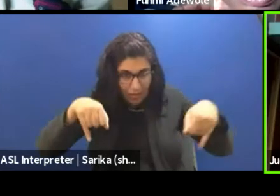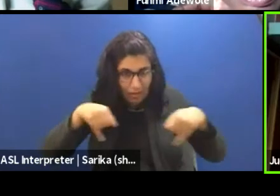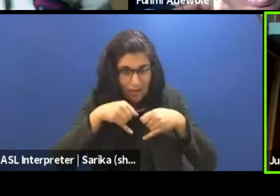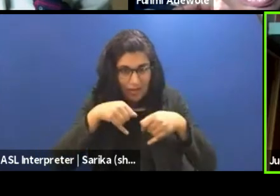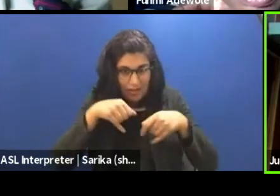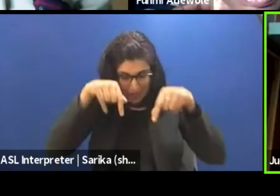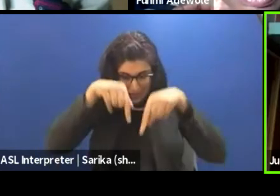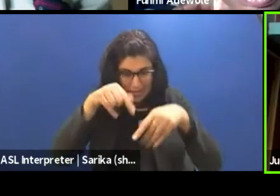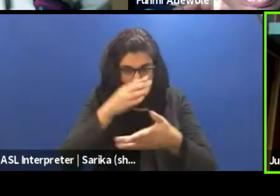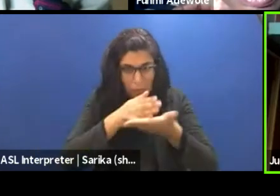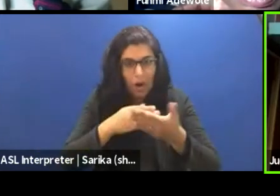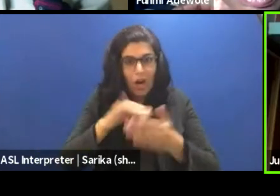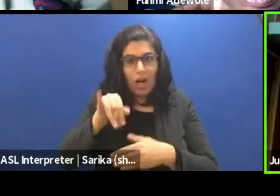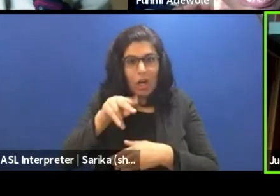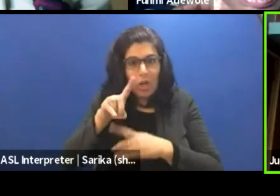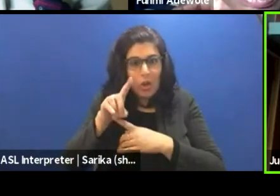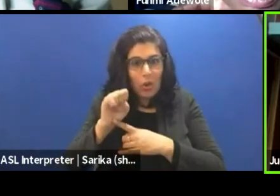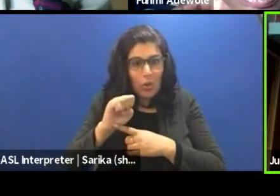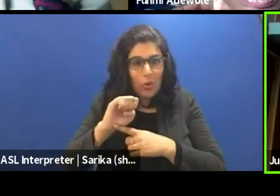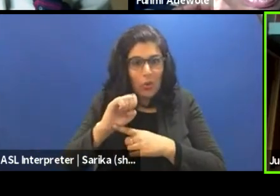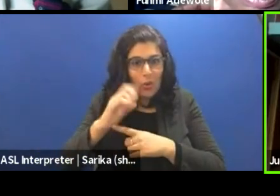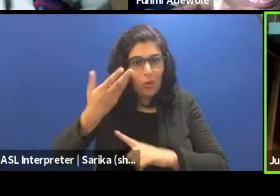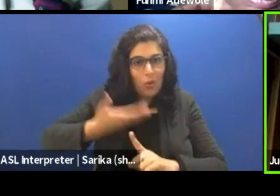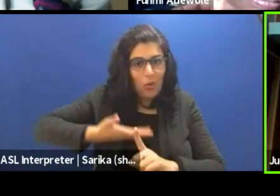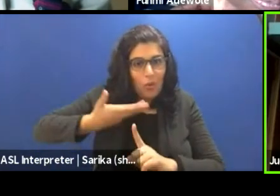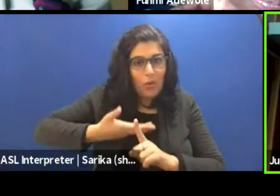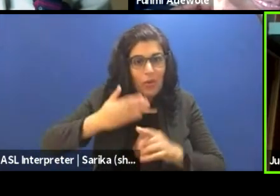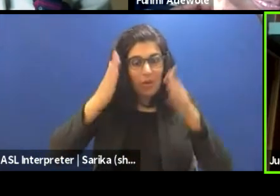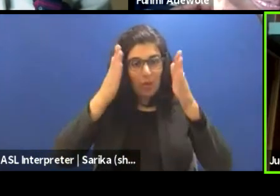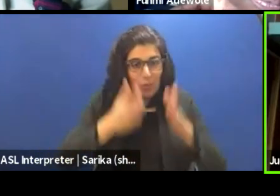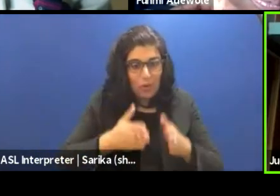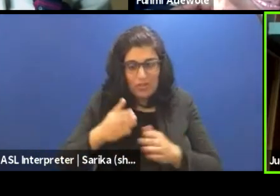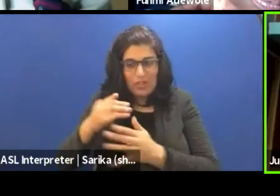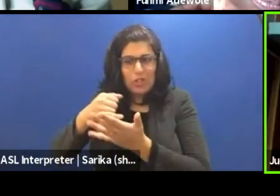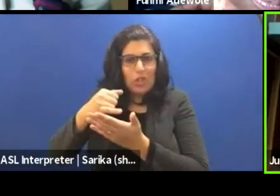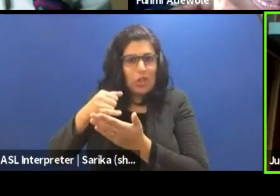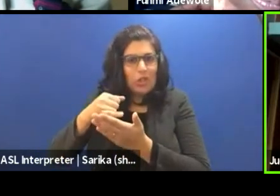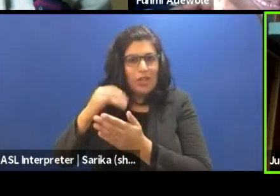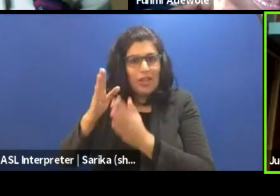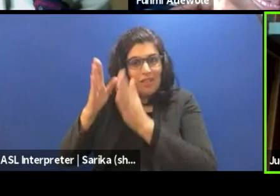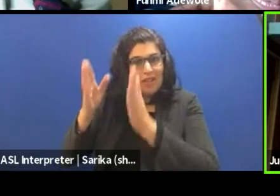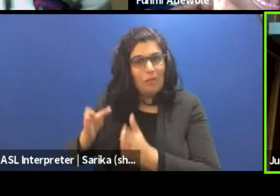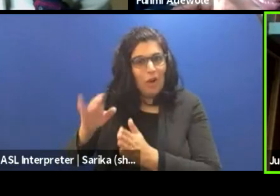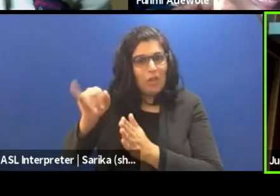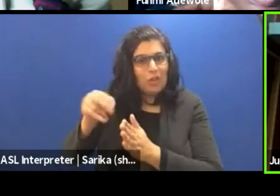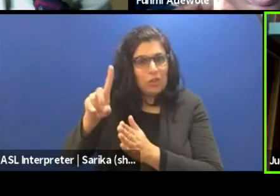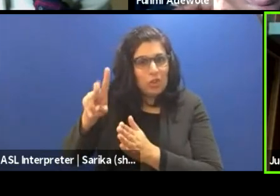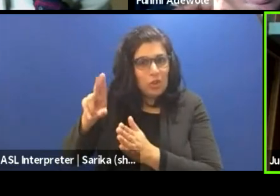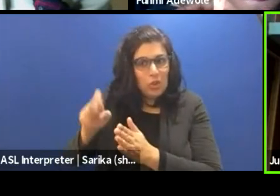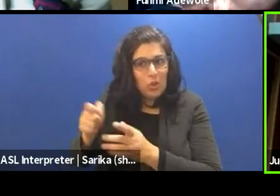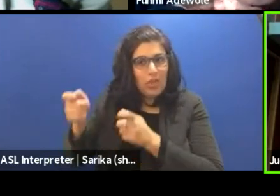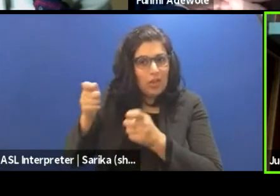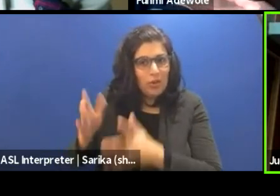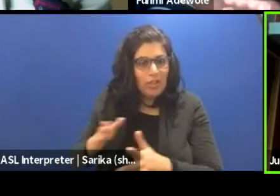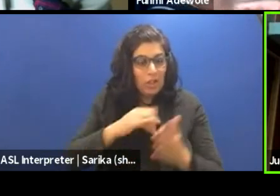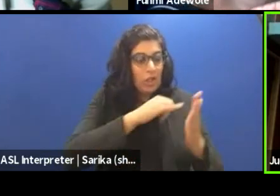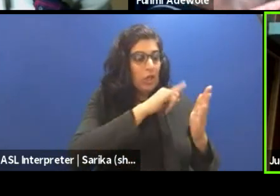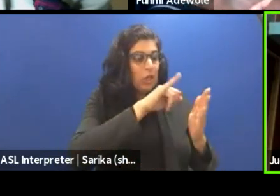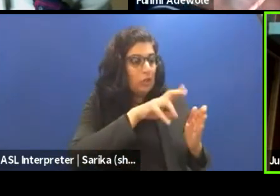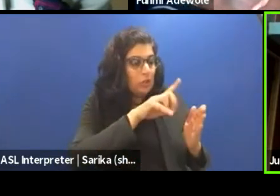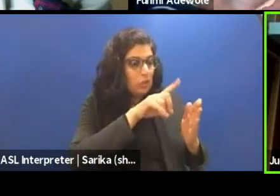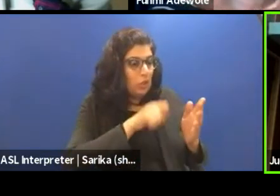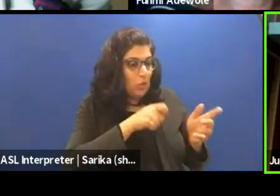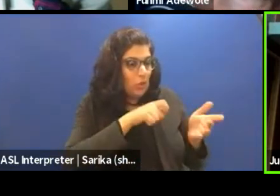Jude. That is Jude, the person, Jude, the director, Jude, the playwright, and Jude, just like what